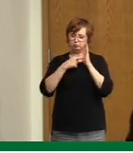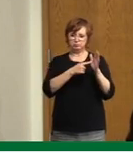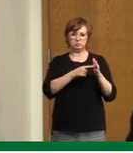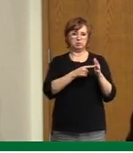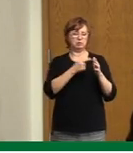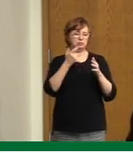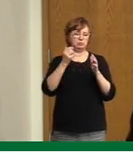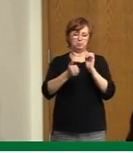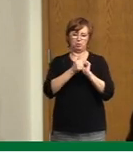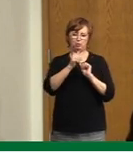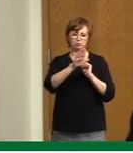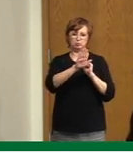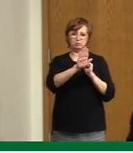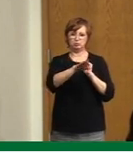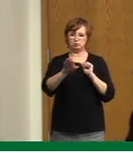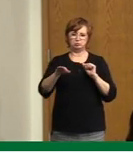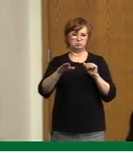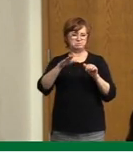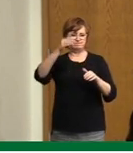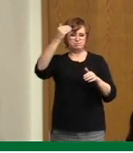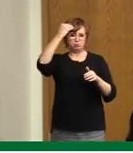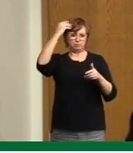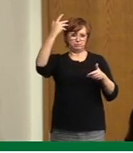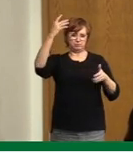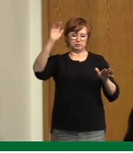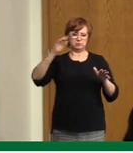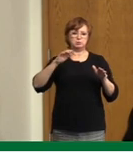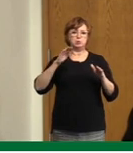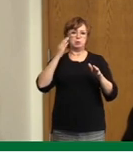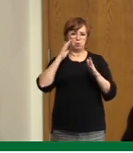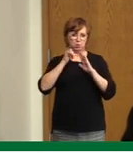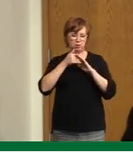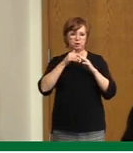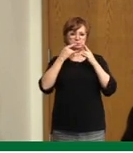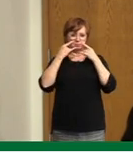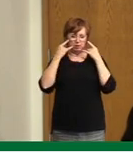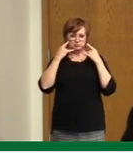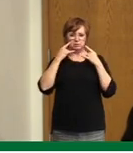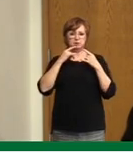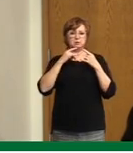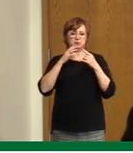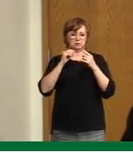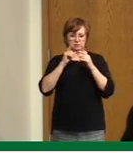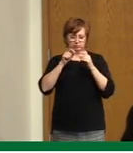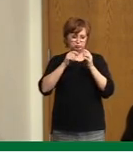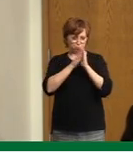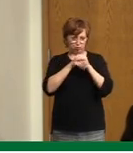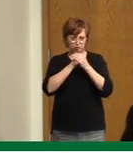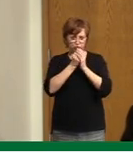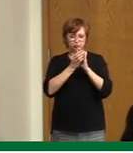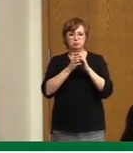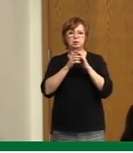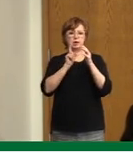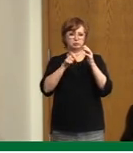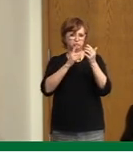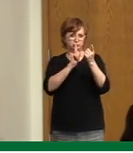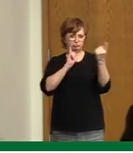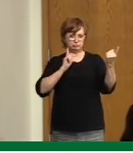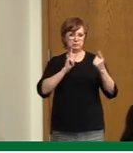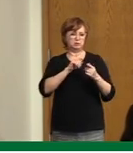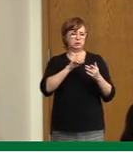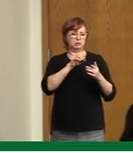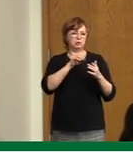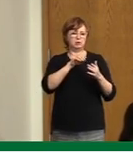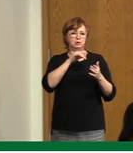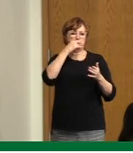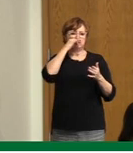children now are very knowledgeable about mass use and how to take care of a mask and hand hygiene and physical distancing. But, again, these are things